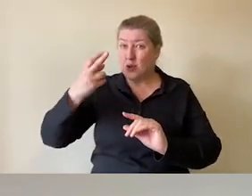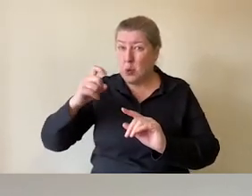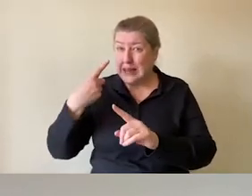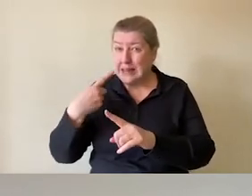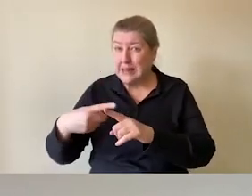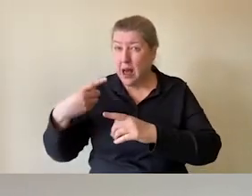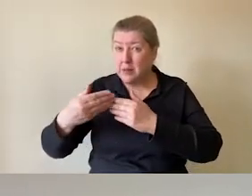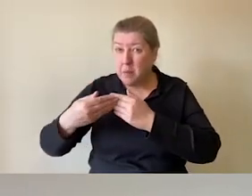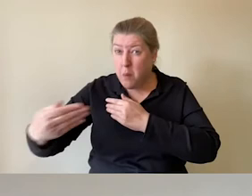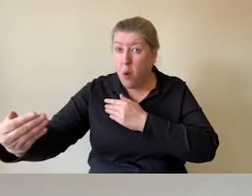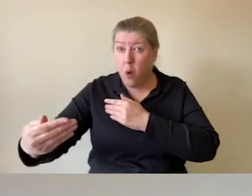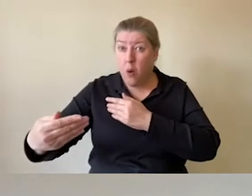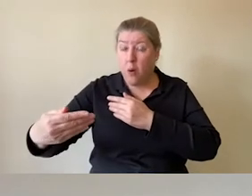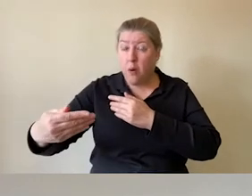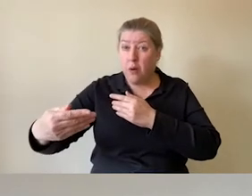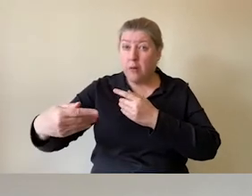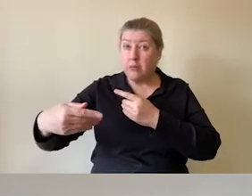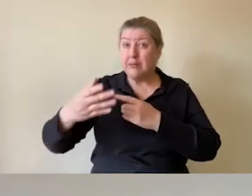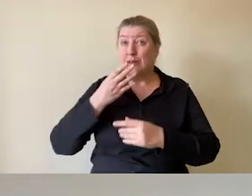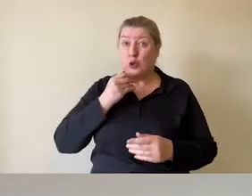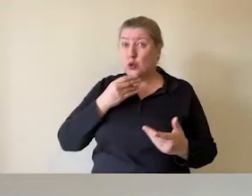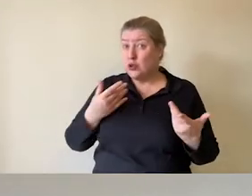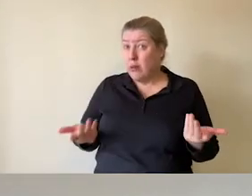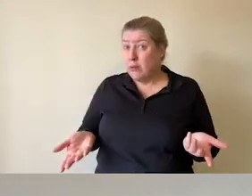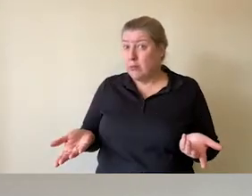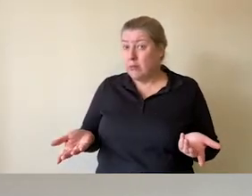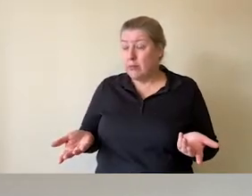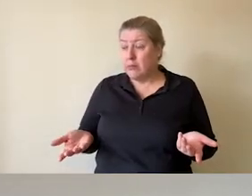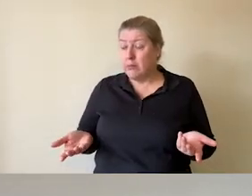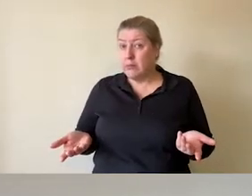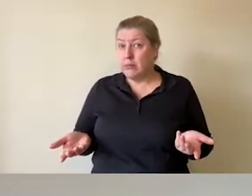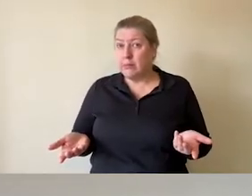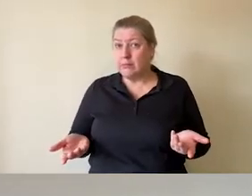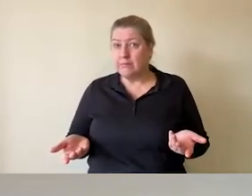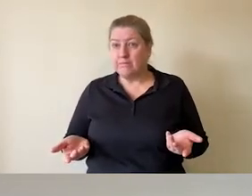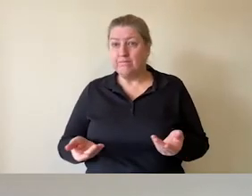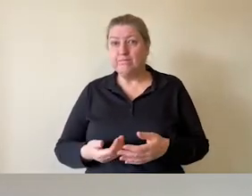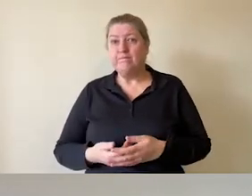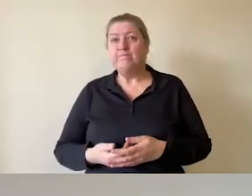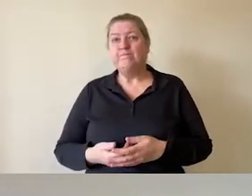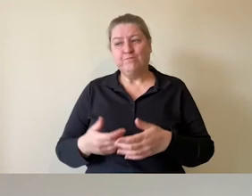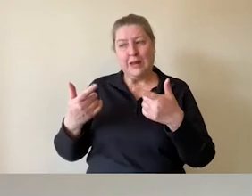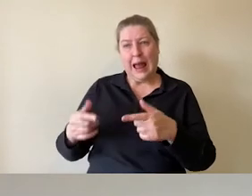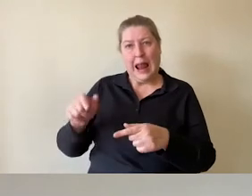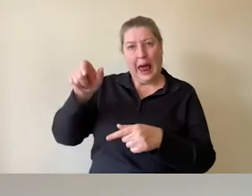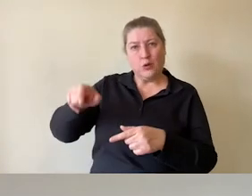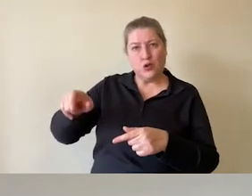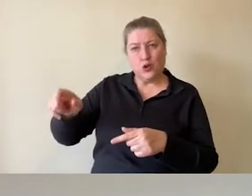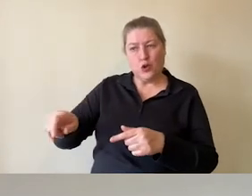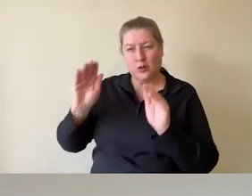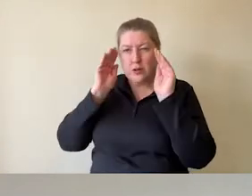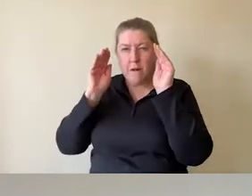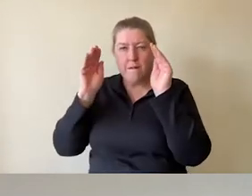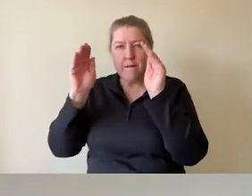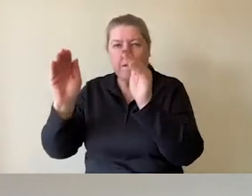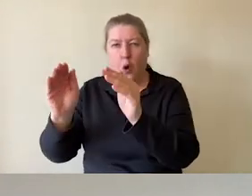than you might usually expect to leave in a workshop, to allow the students to focus in